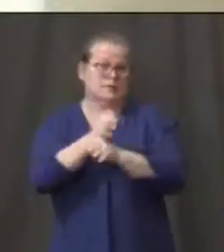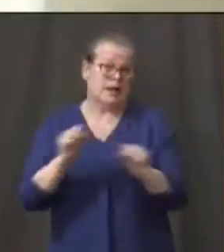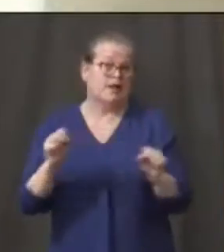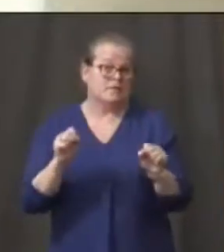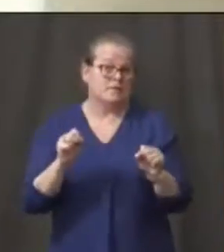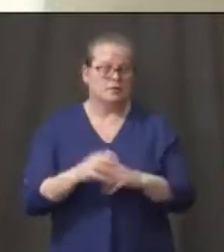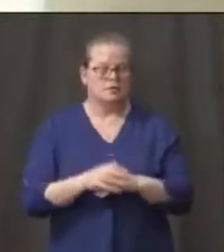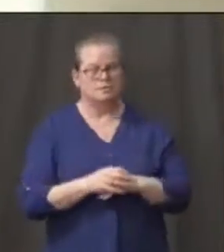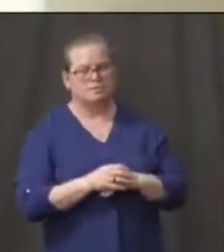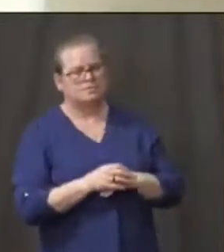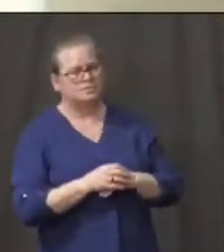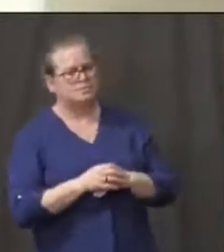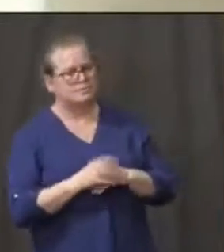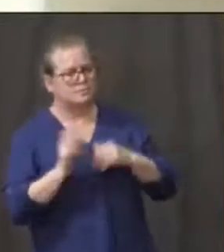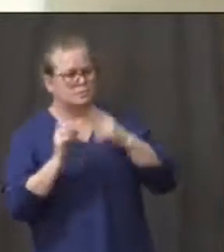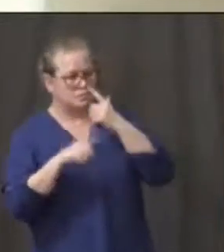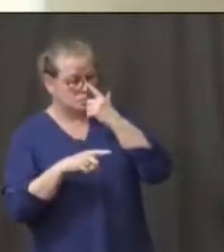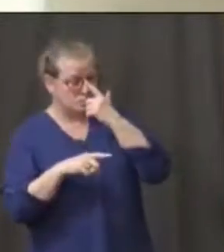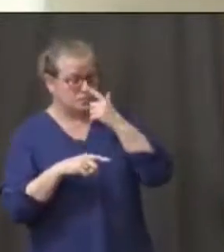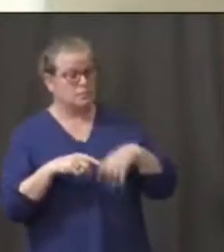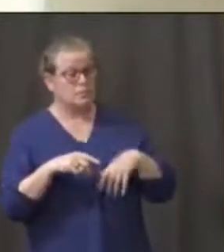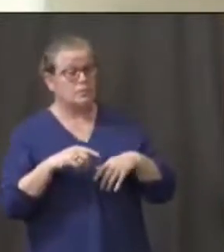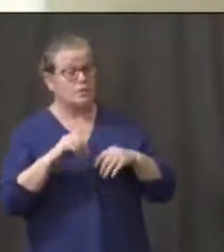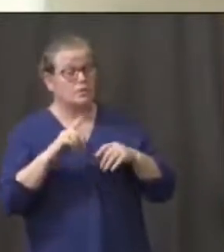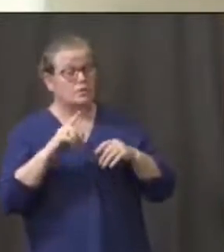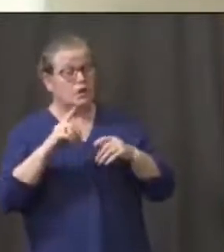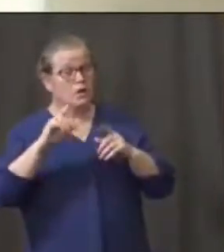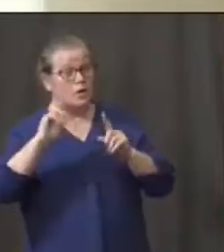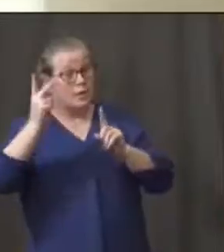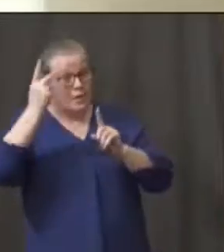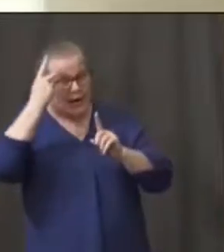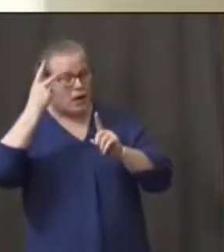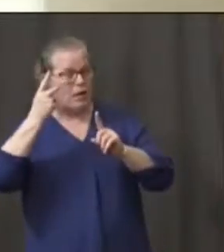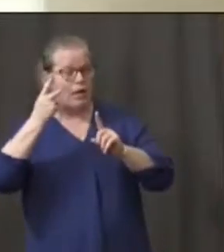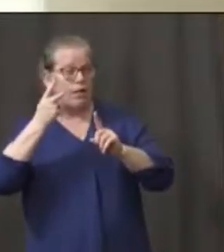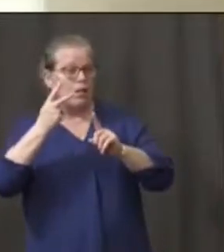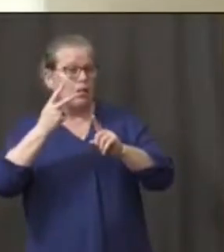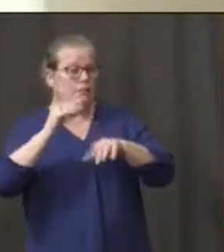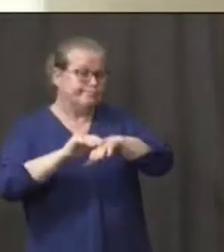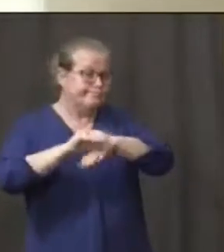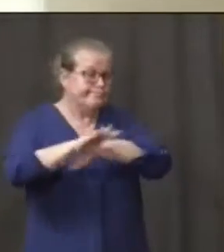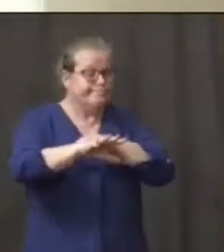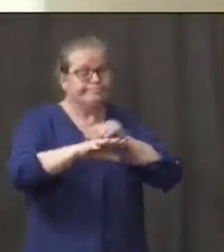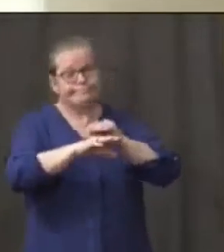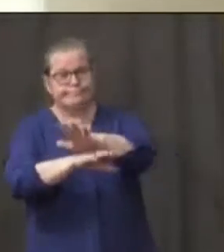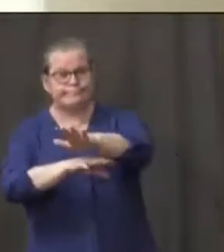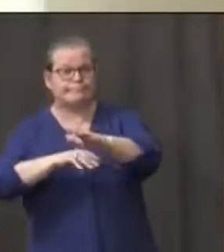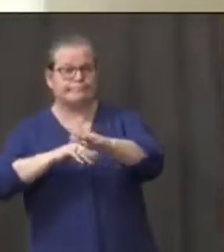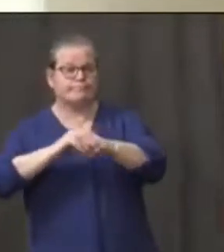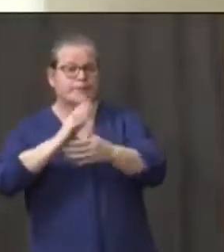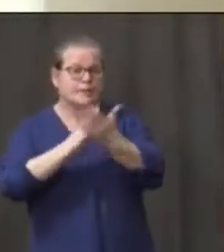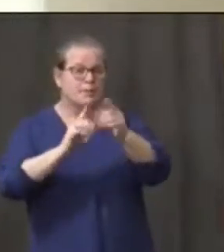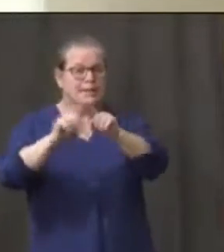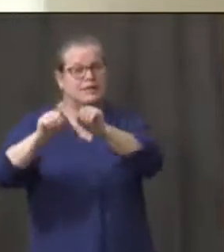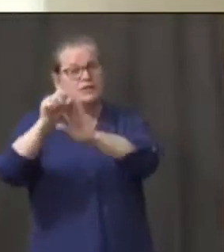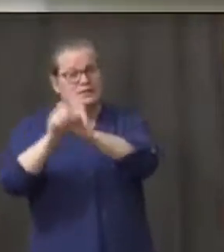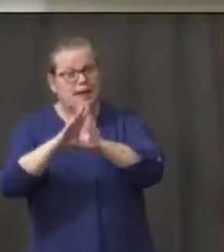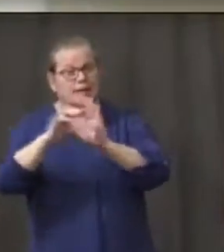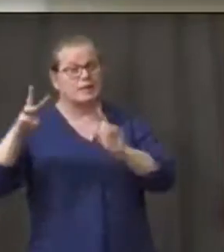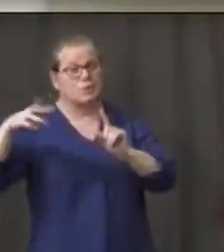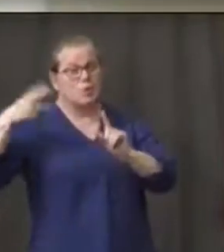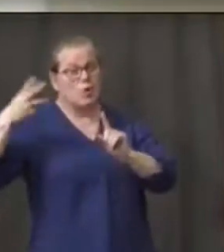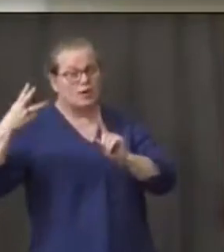germination of political motivations here and some of the statements out of Washington and within the General Assembly?